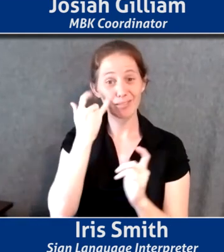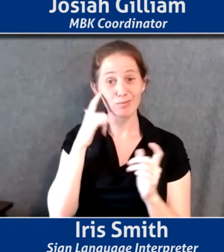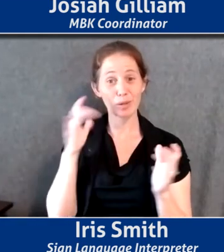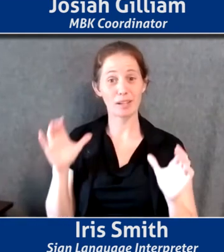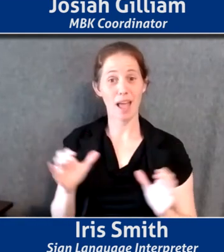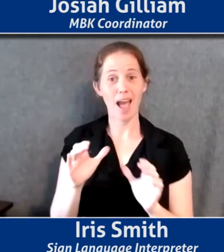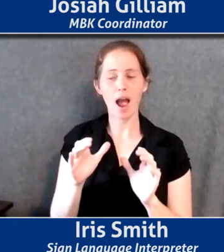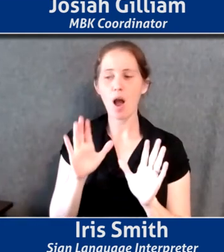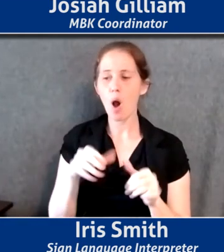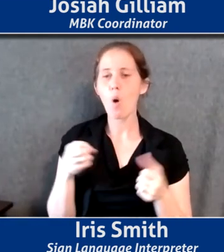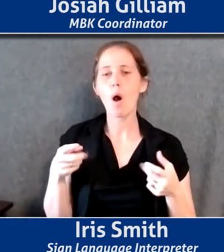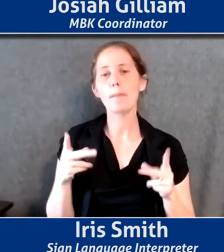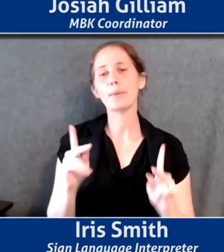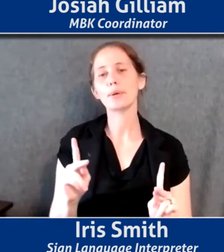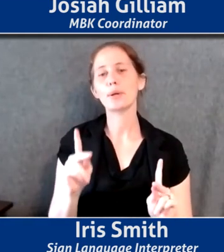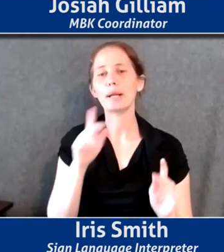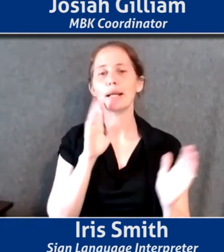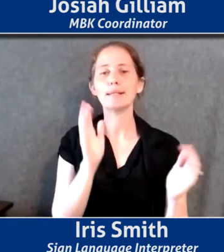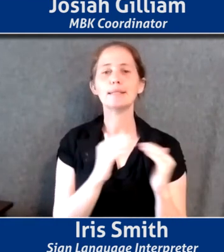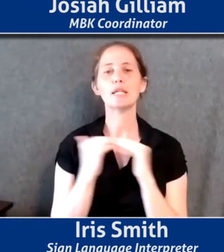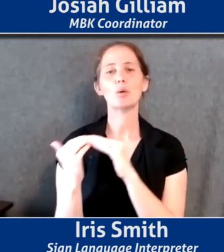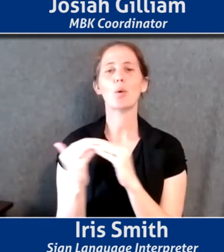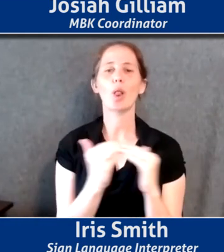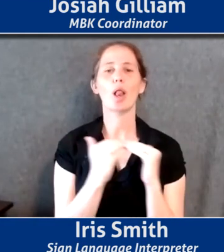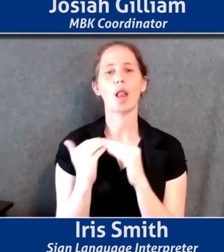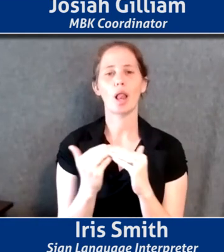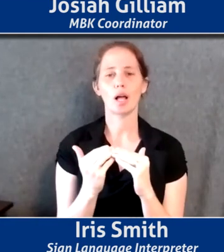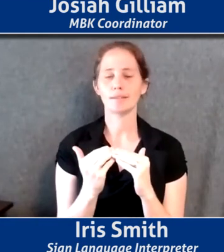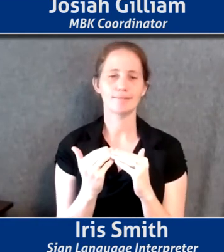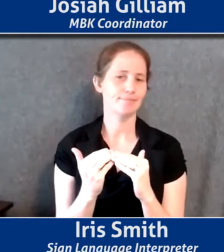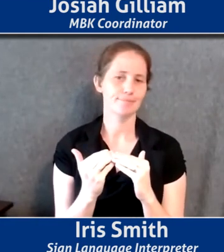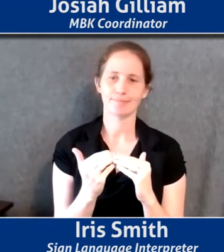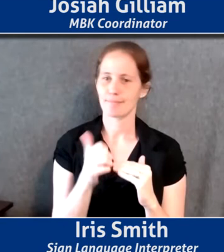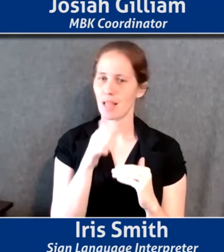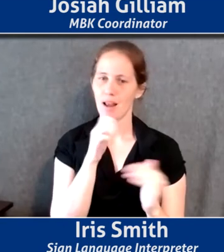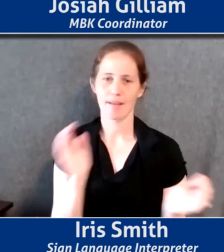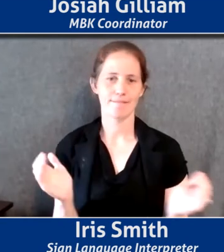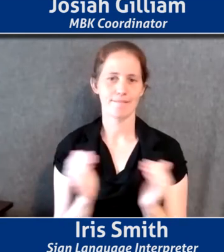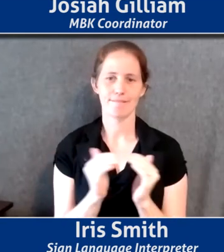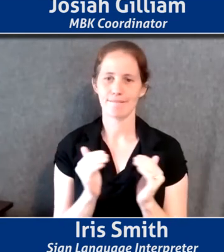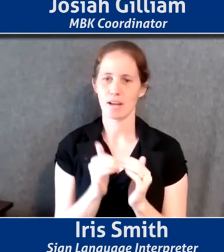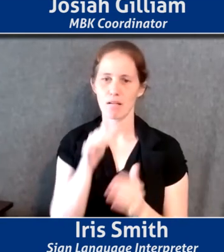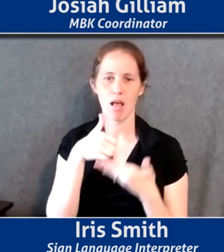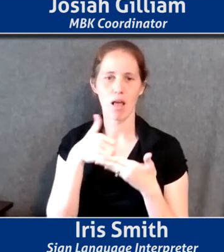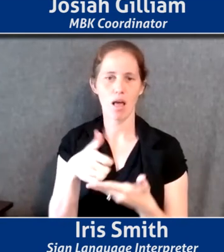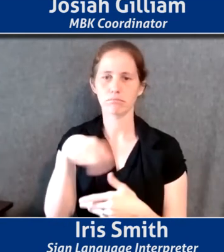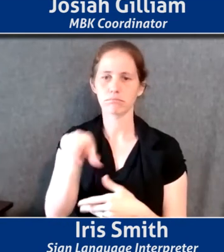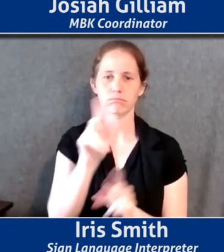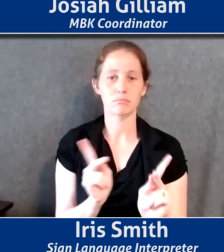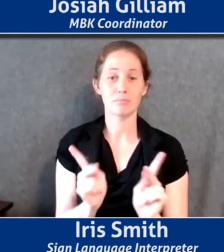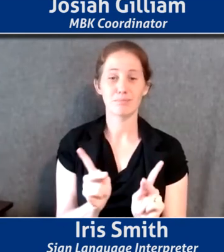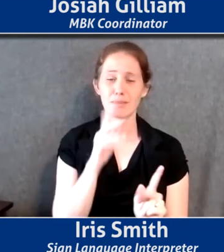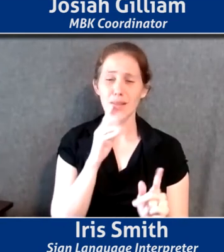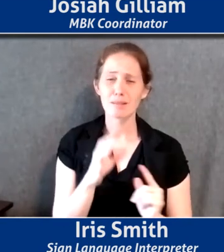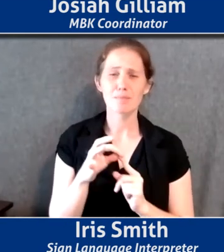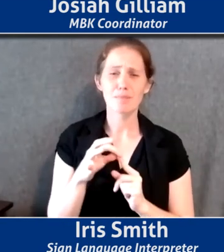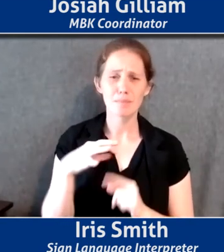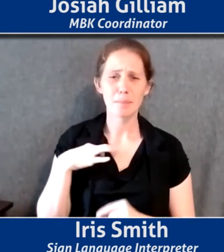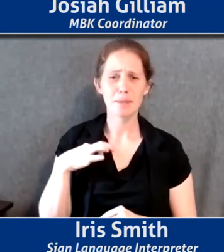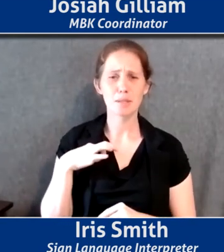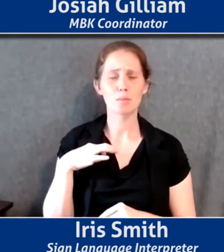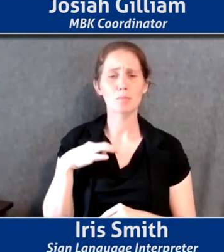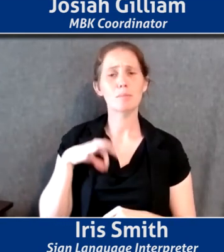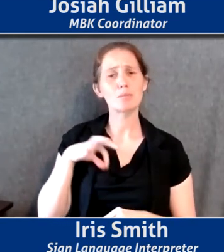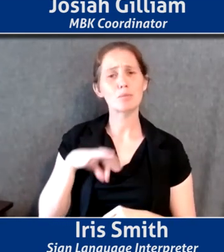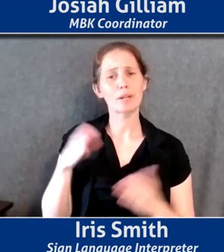opportunity is equal, um, we're doing an incredible disservice to many, many people. And in Pittsburgh that, uh, the